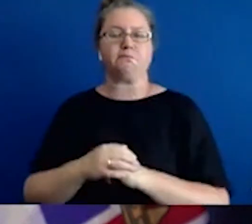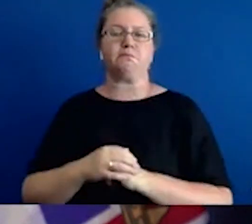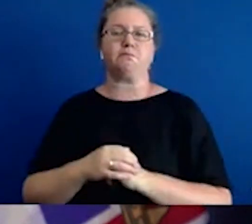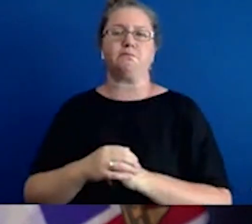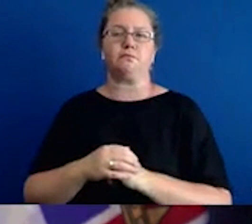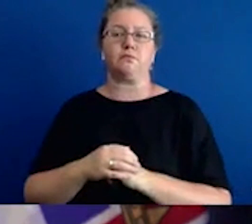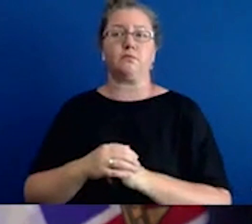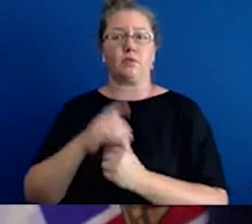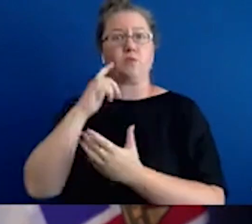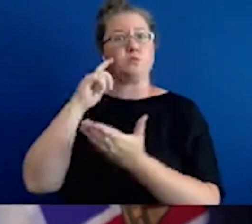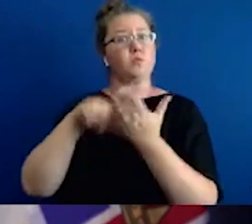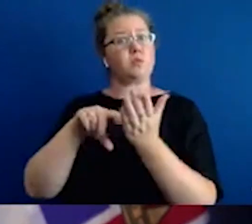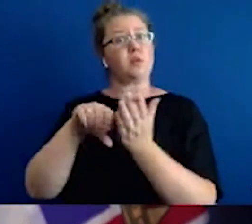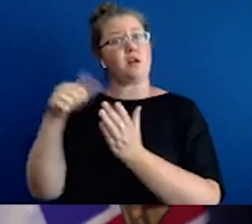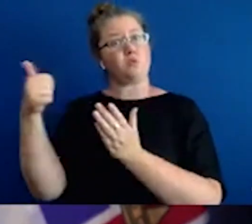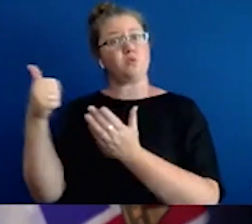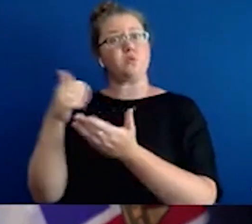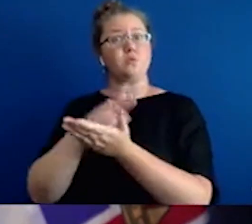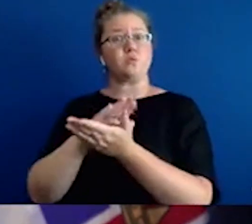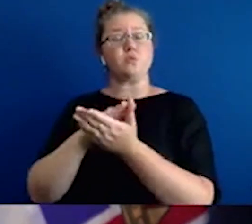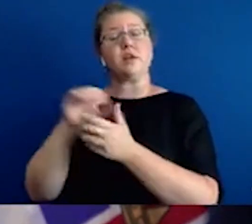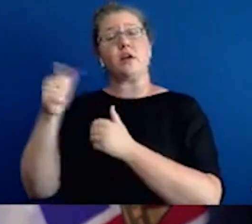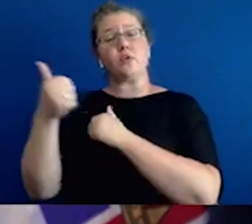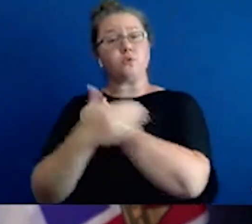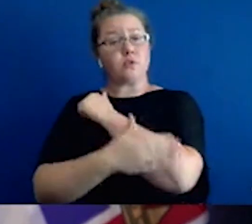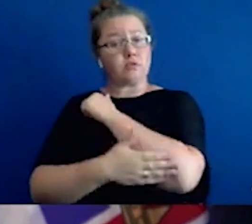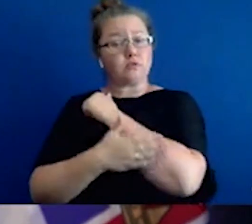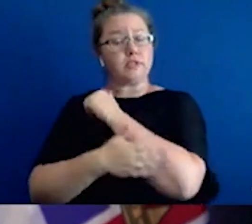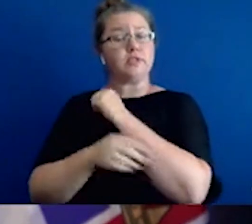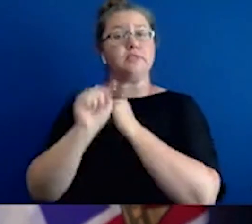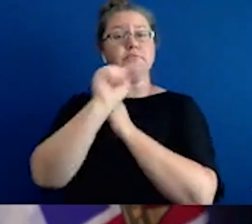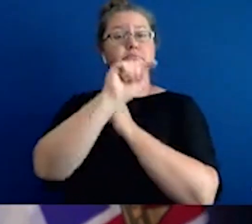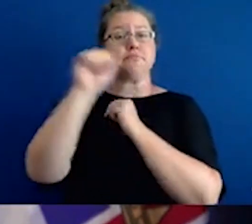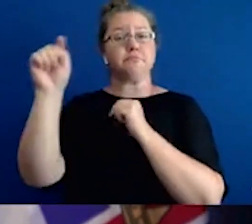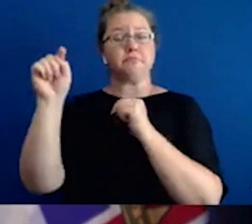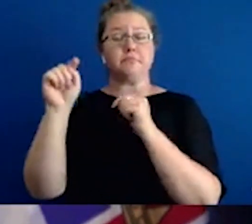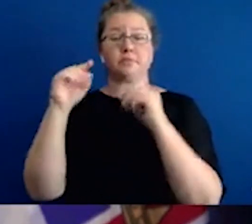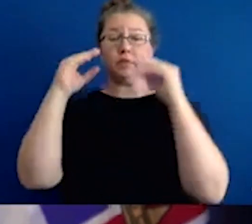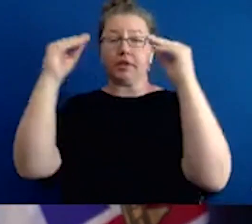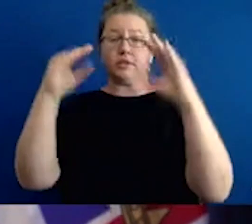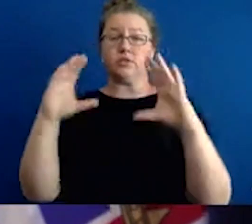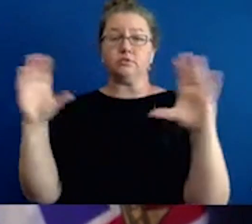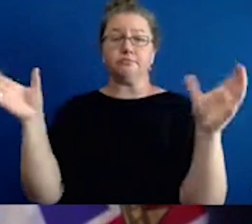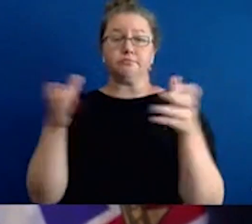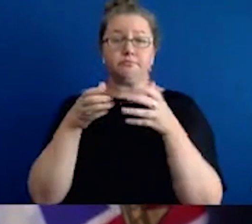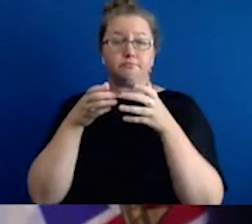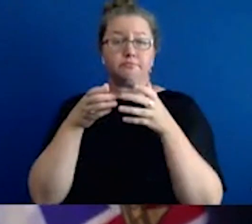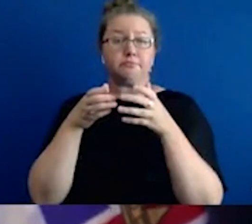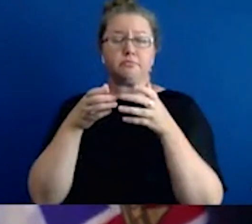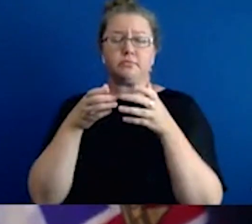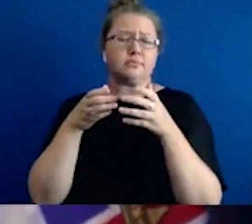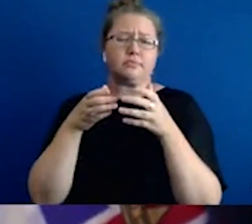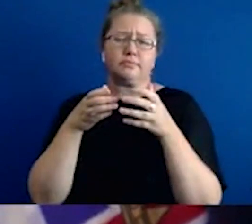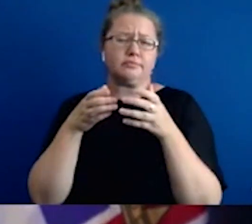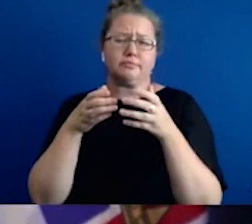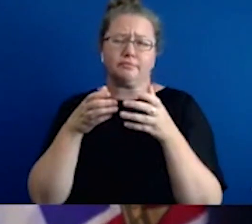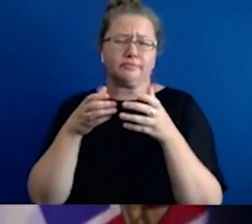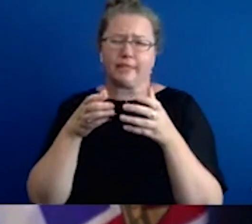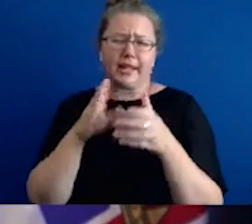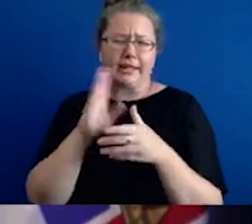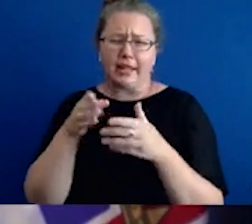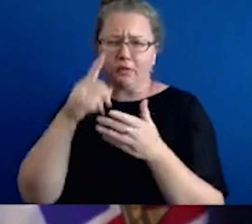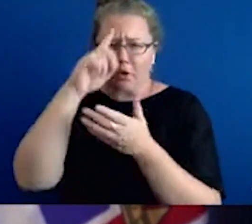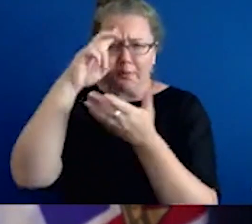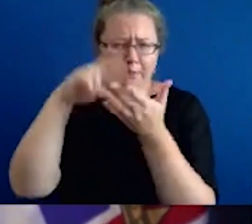other parts of the world where schools have reopened, where the teachers are getting together,